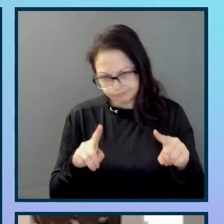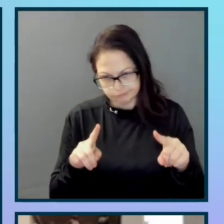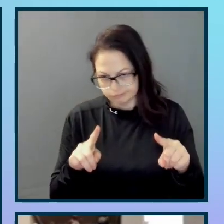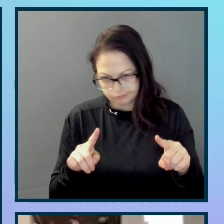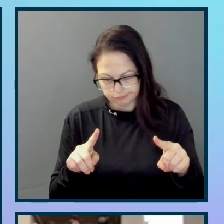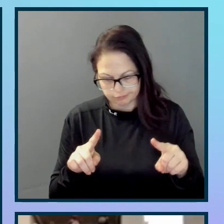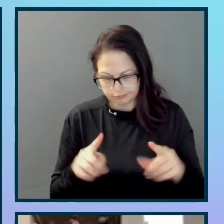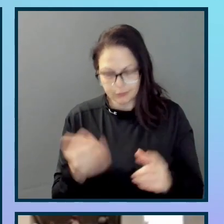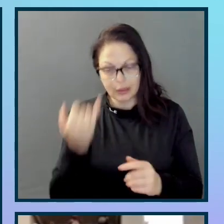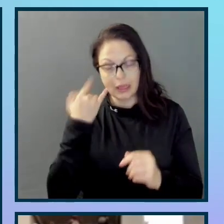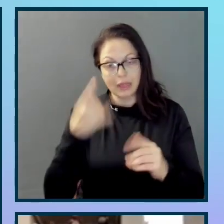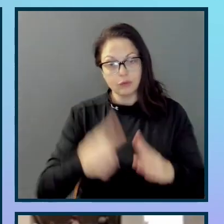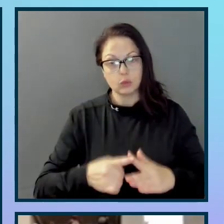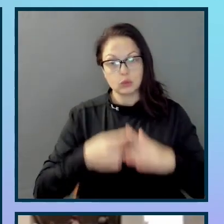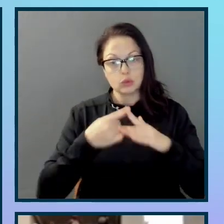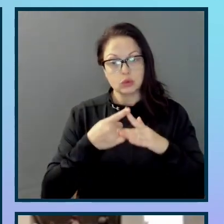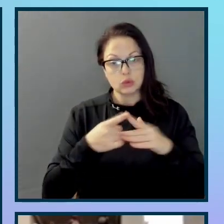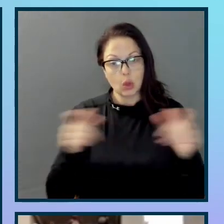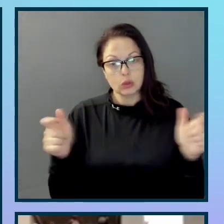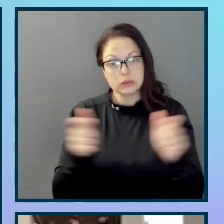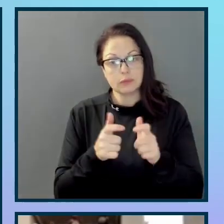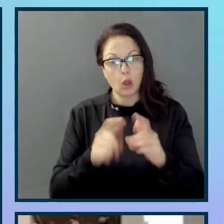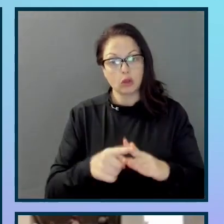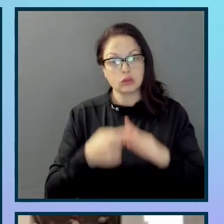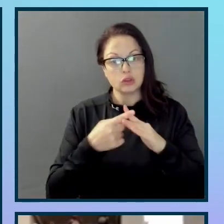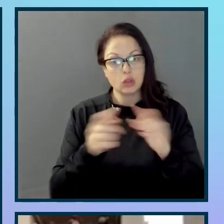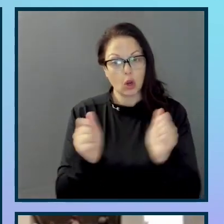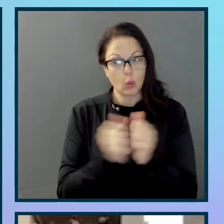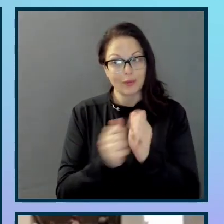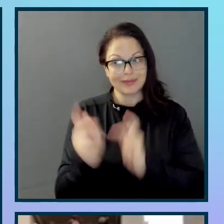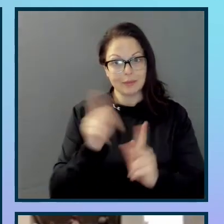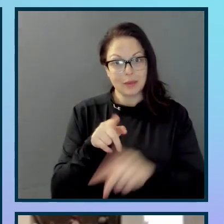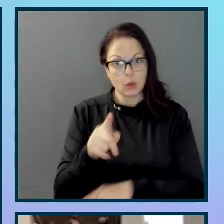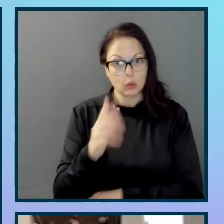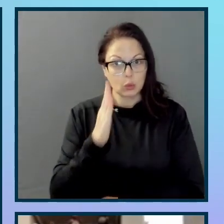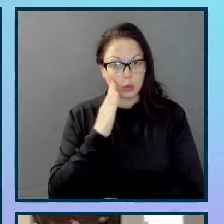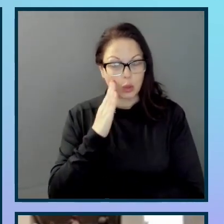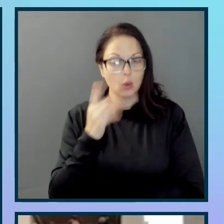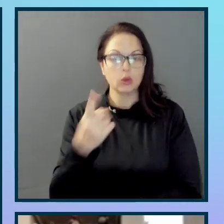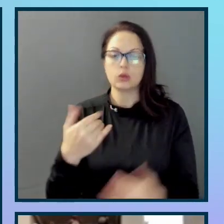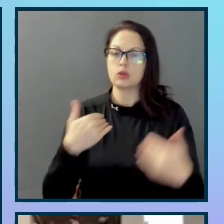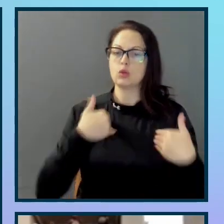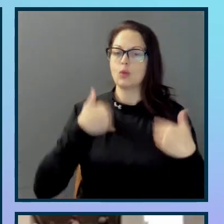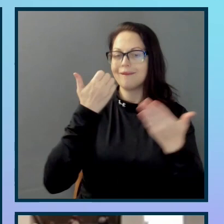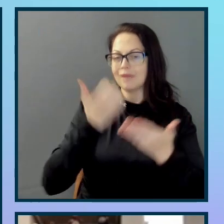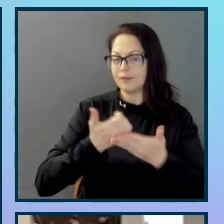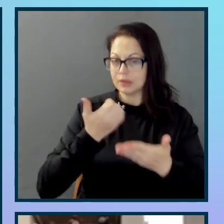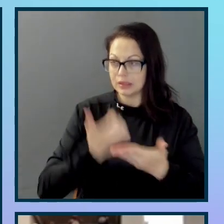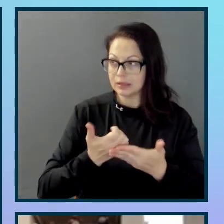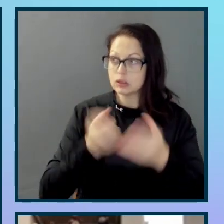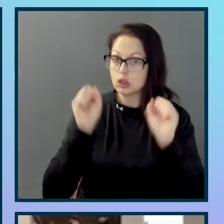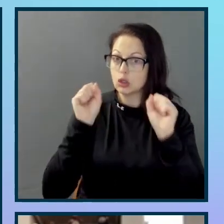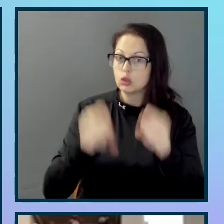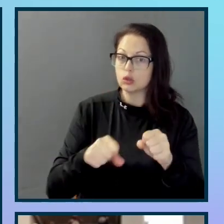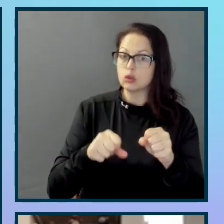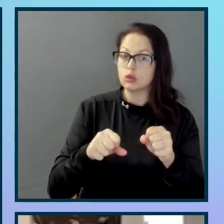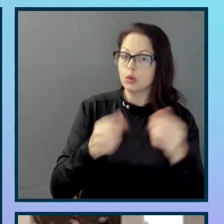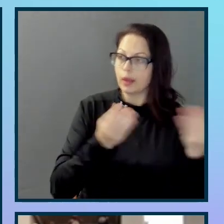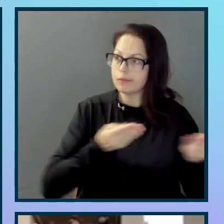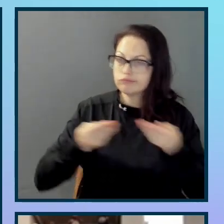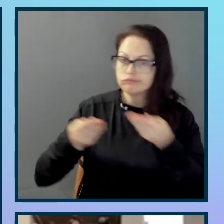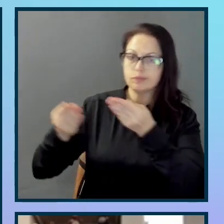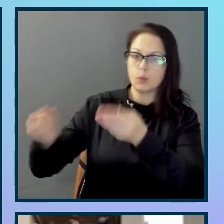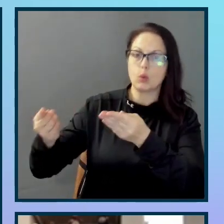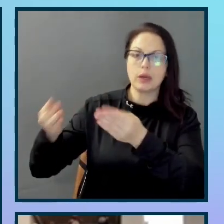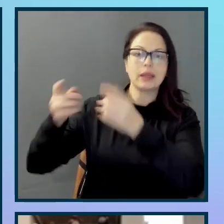start with the people you know, and get things moving, you have evidence that you can take to leadership to show how it's